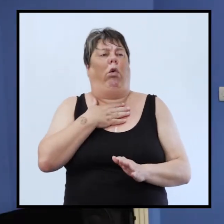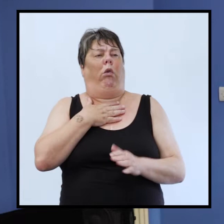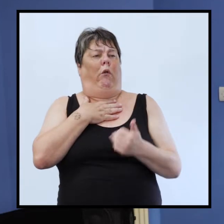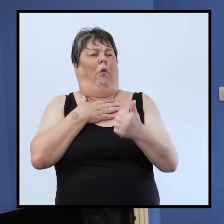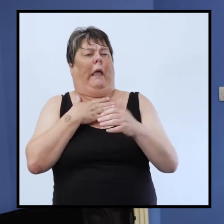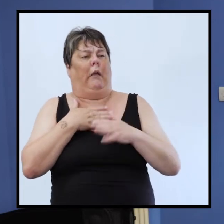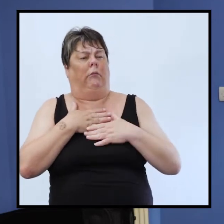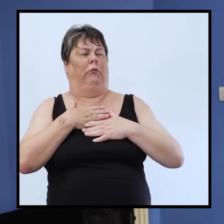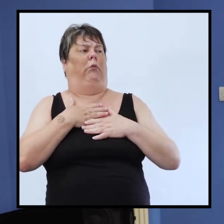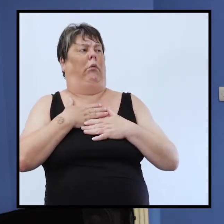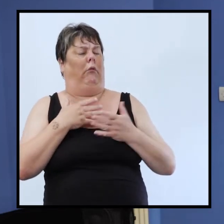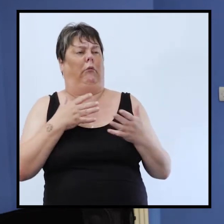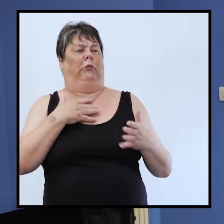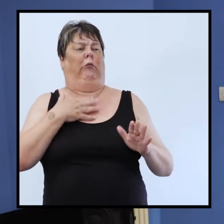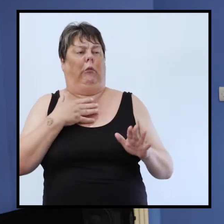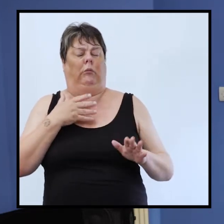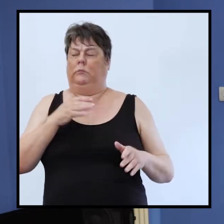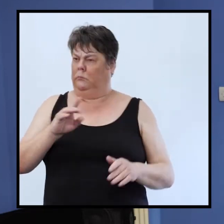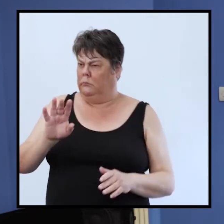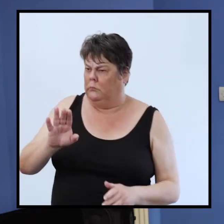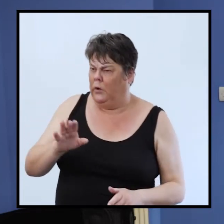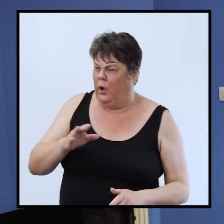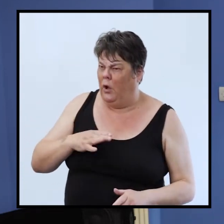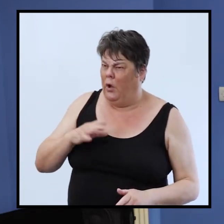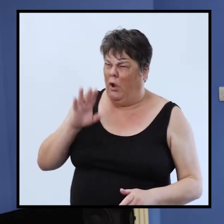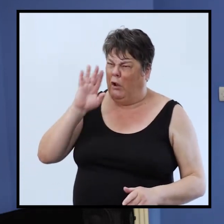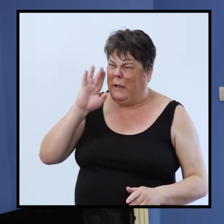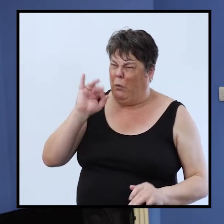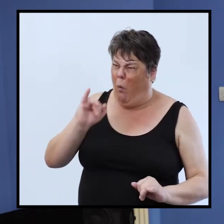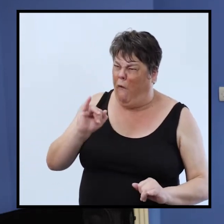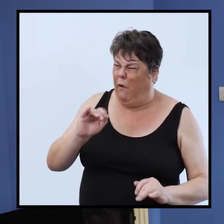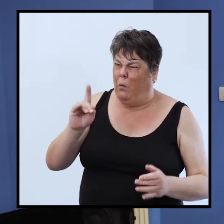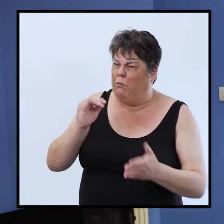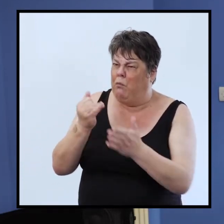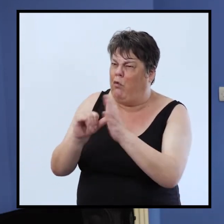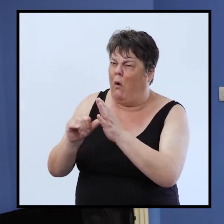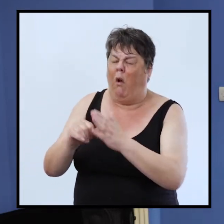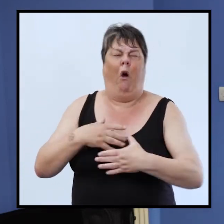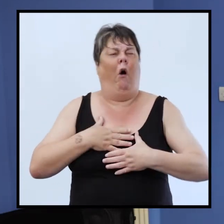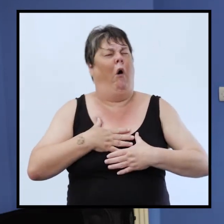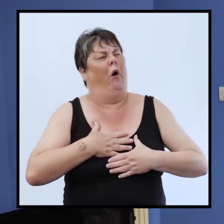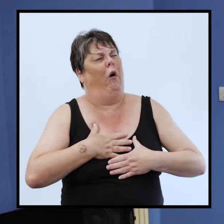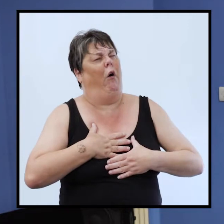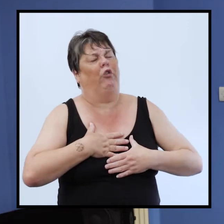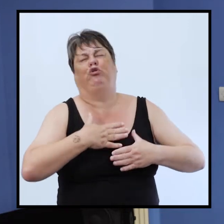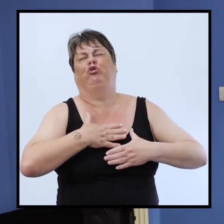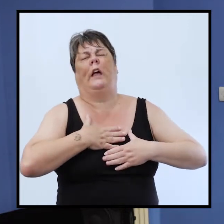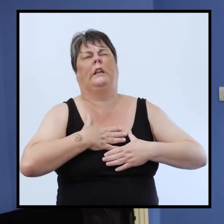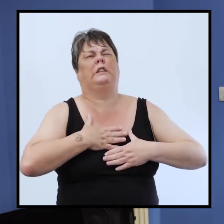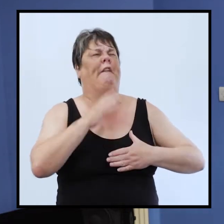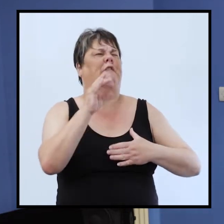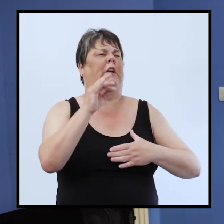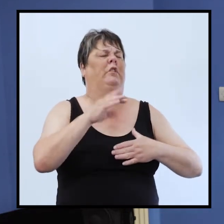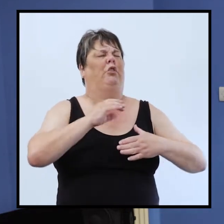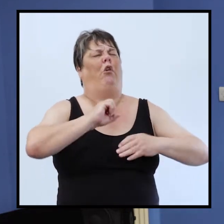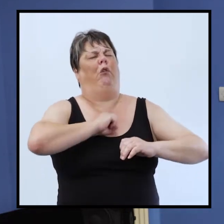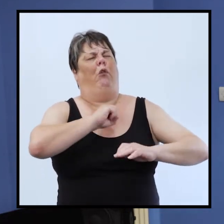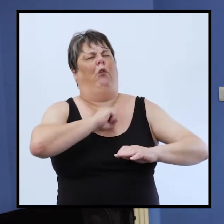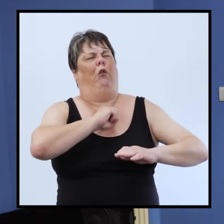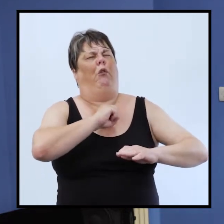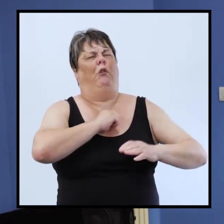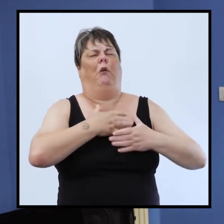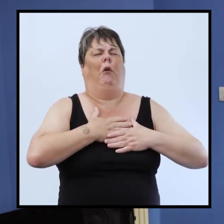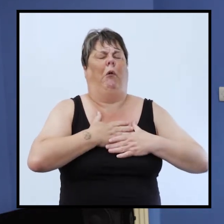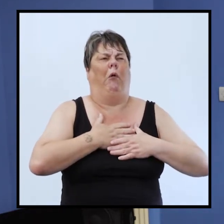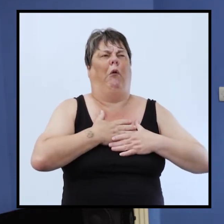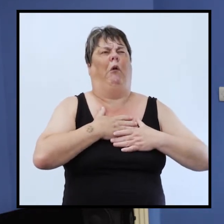you know and it's warm mate you sound really rough what's going on i feel raw chesty i just feel cut you know i